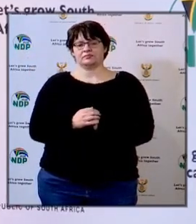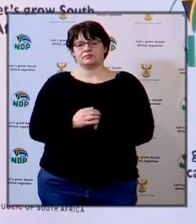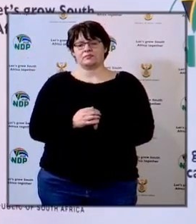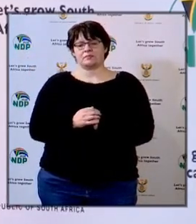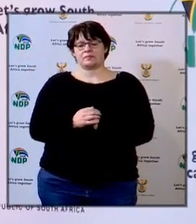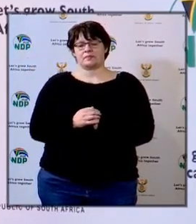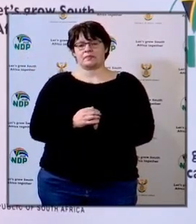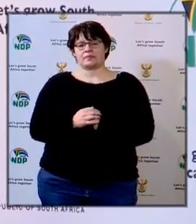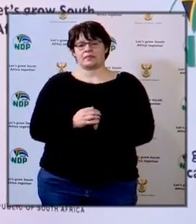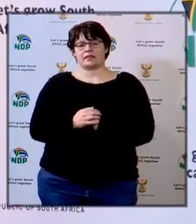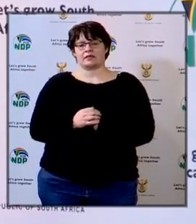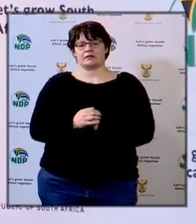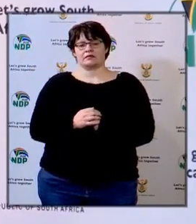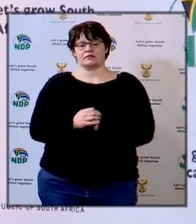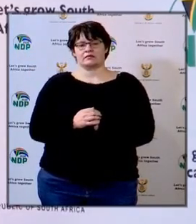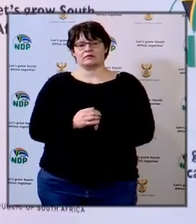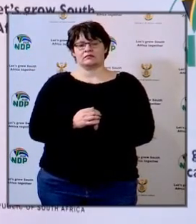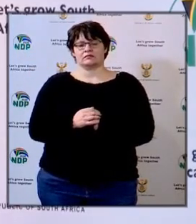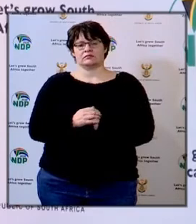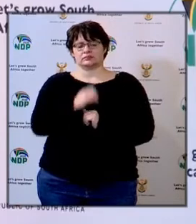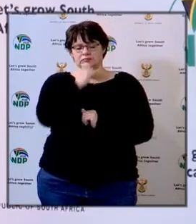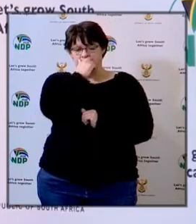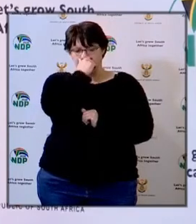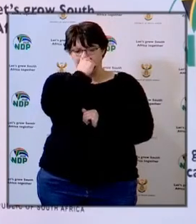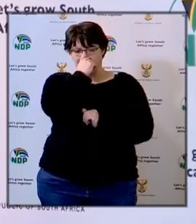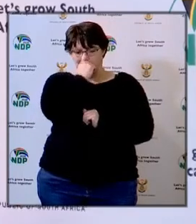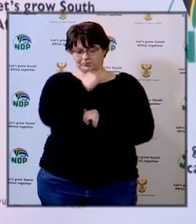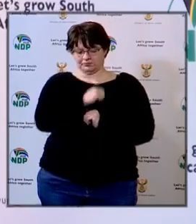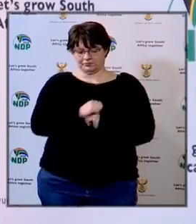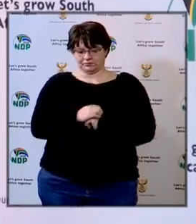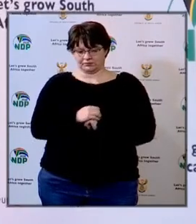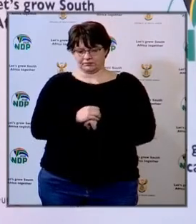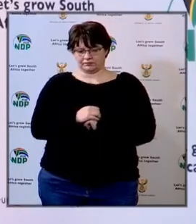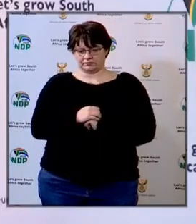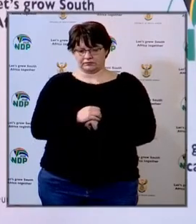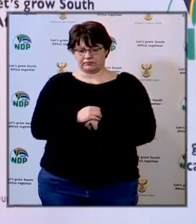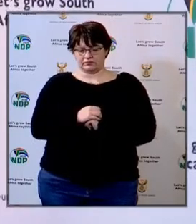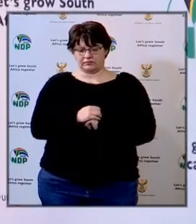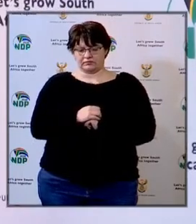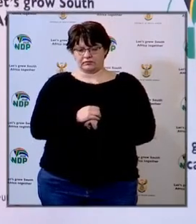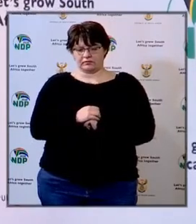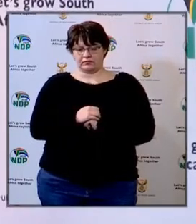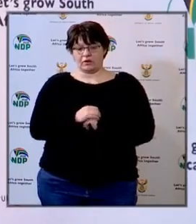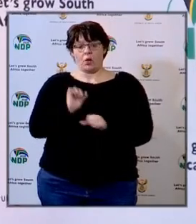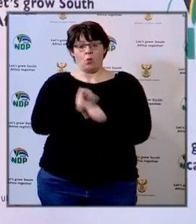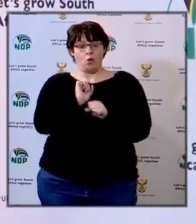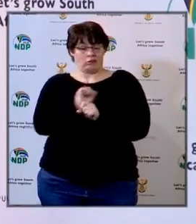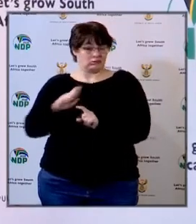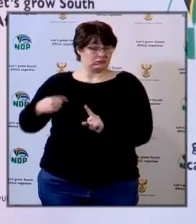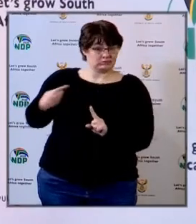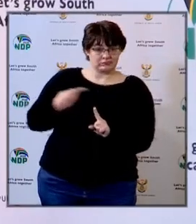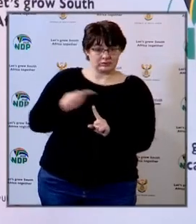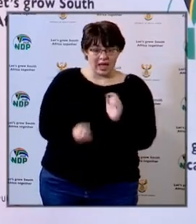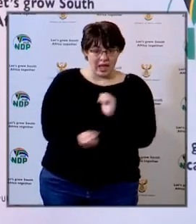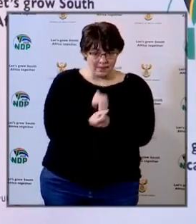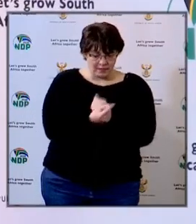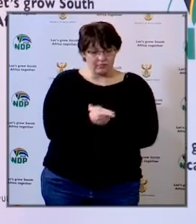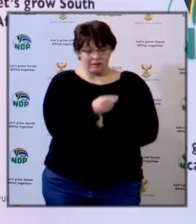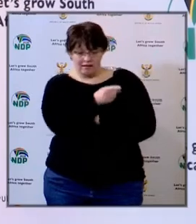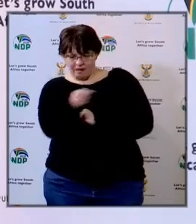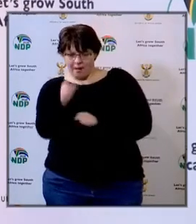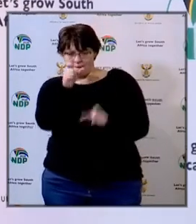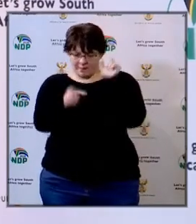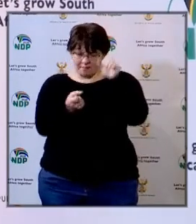we hope that it will enhance understanding in terms of the work that has taken place in the basic